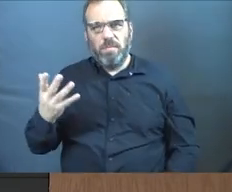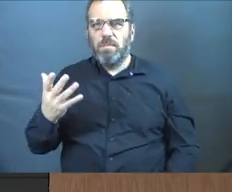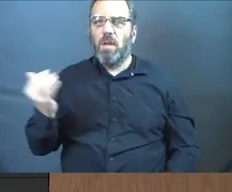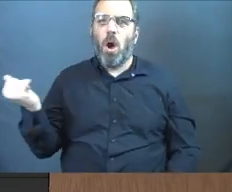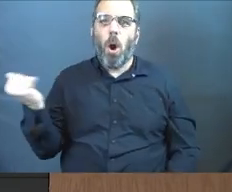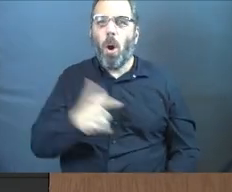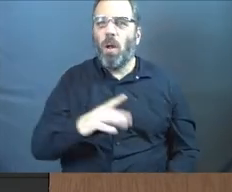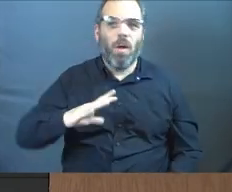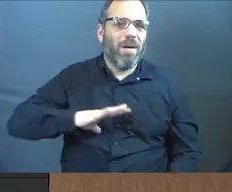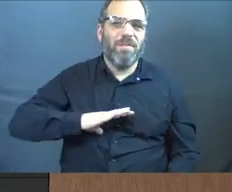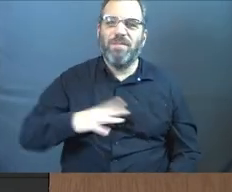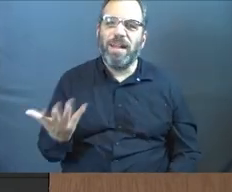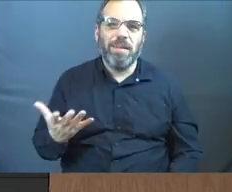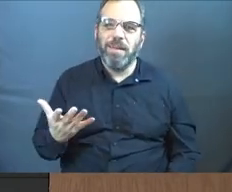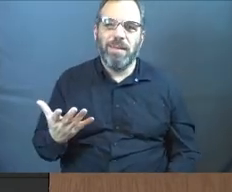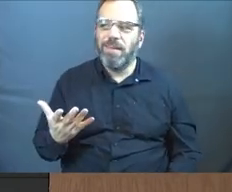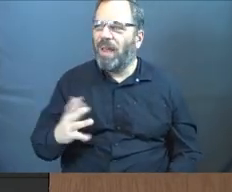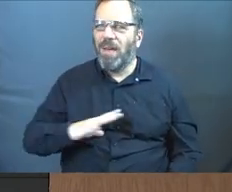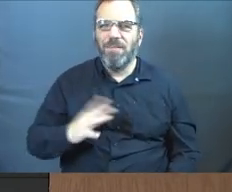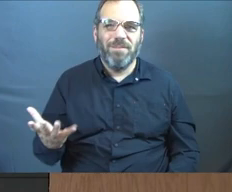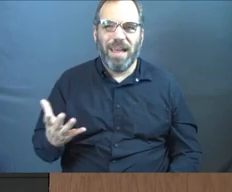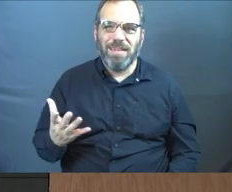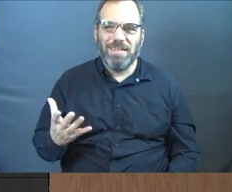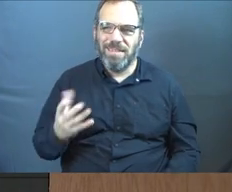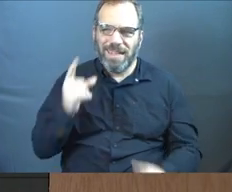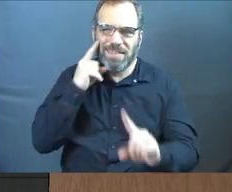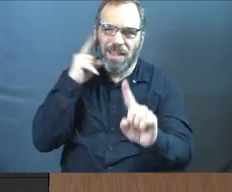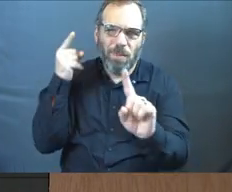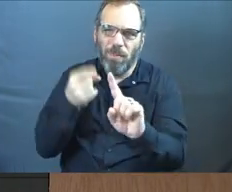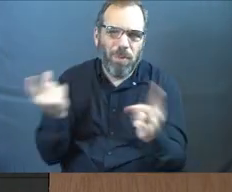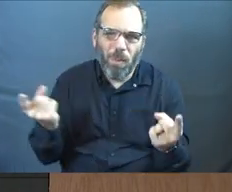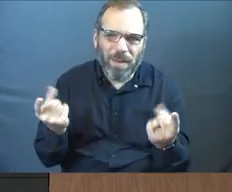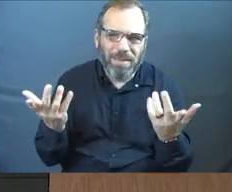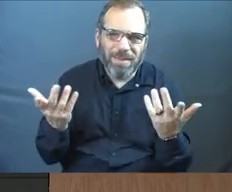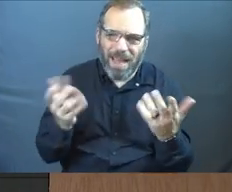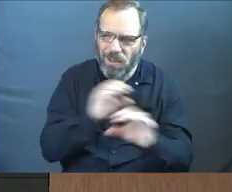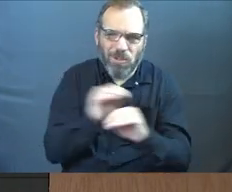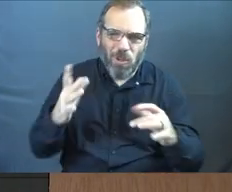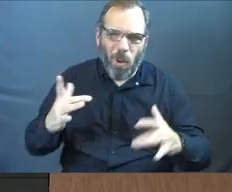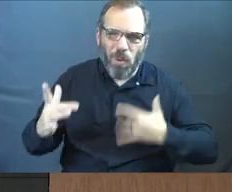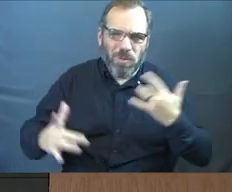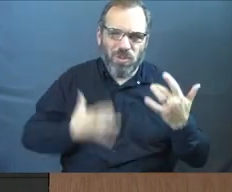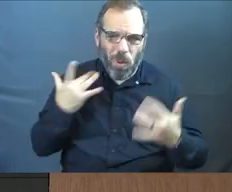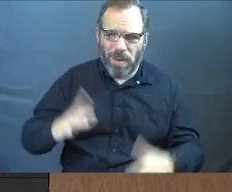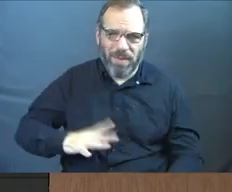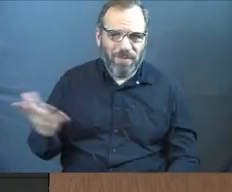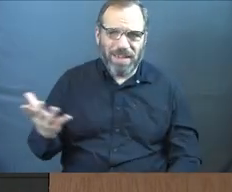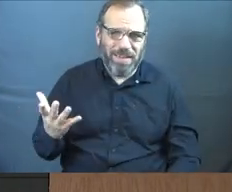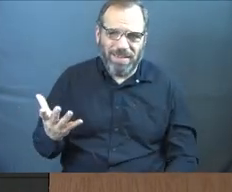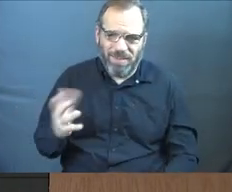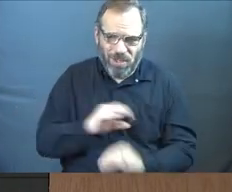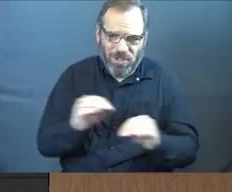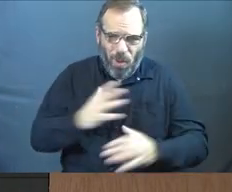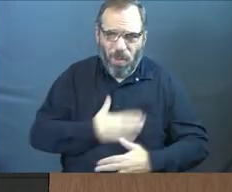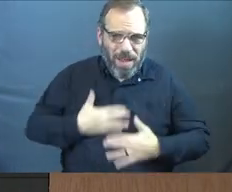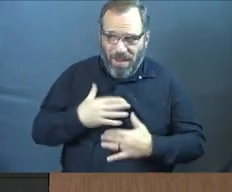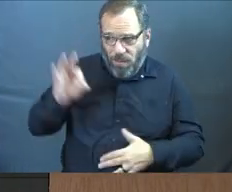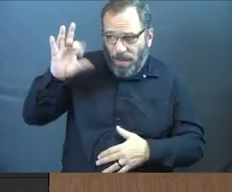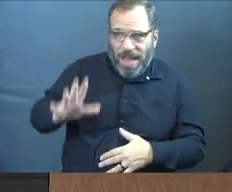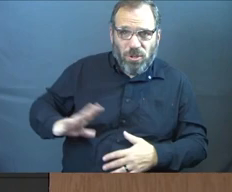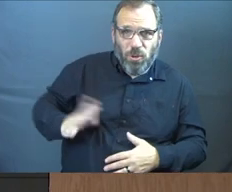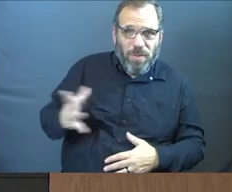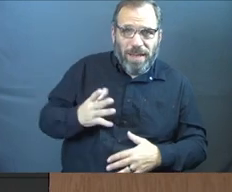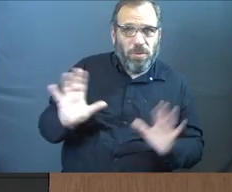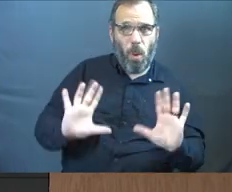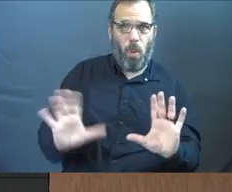Everybody's offended. Offending is never the point. And there's no joy in offending anybody. There's no joy in that for a pastor. There